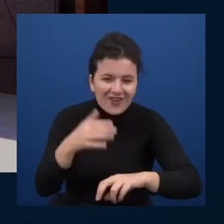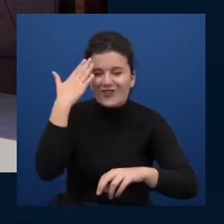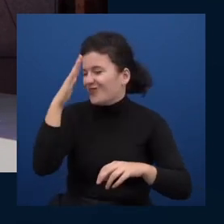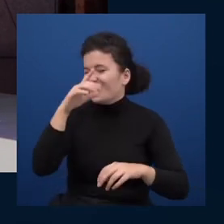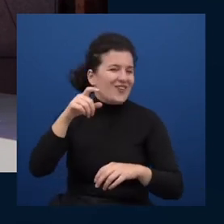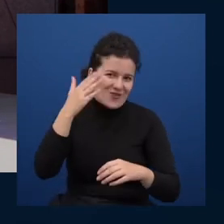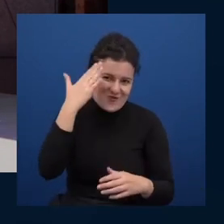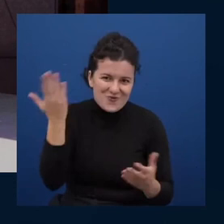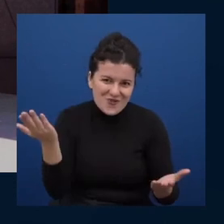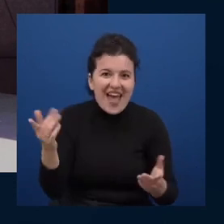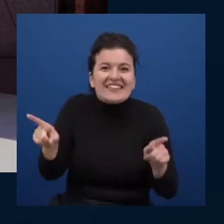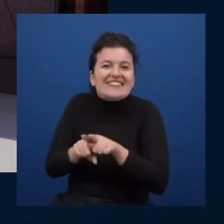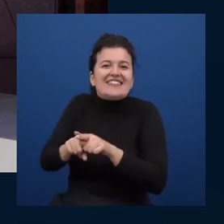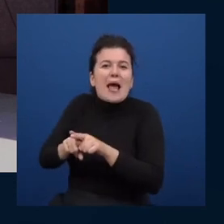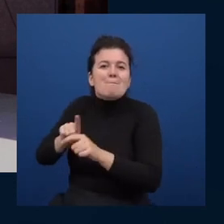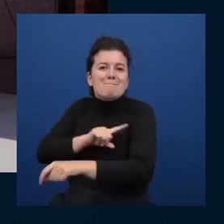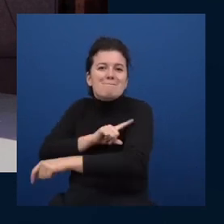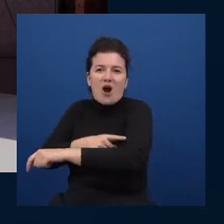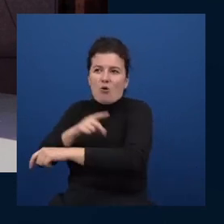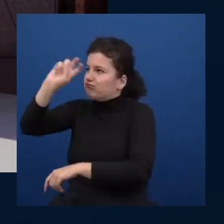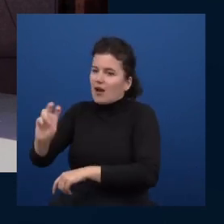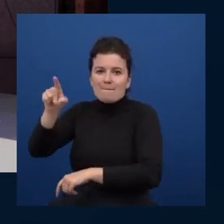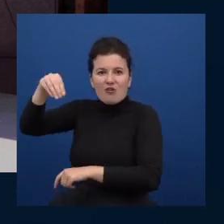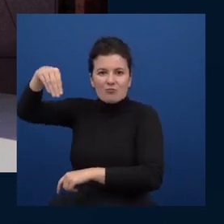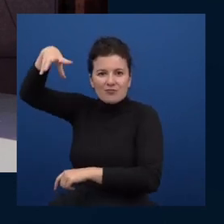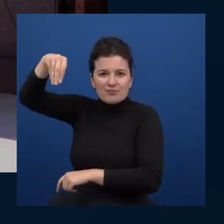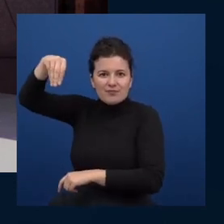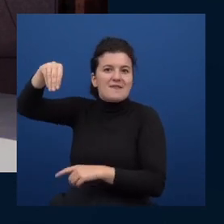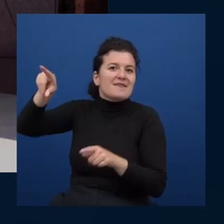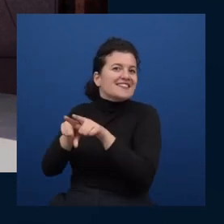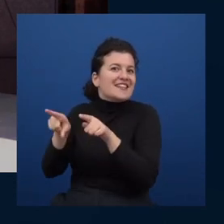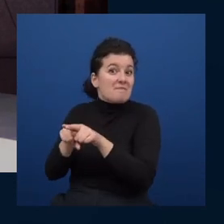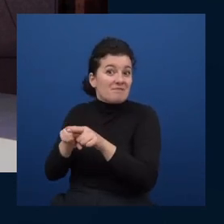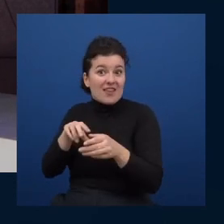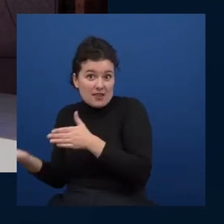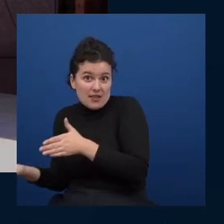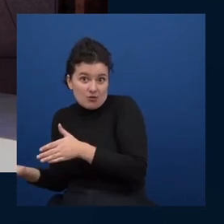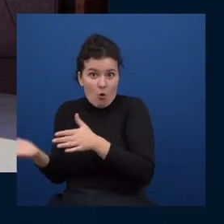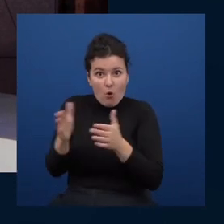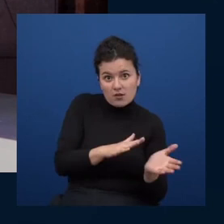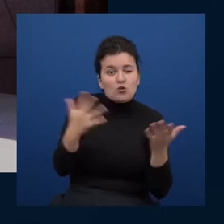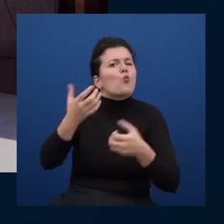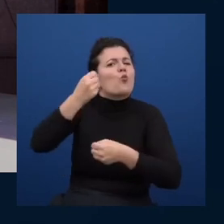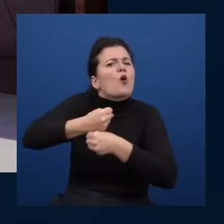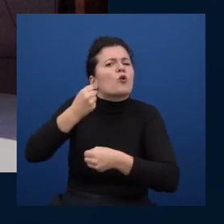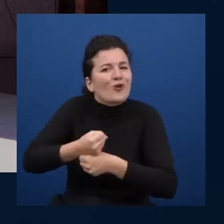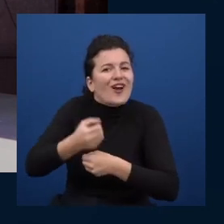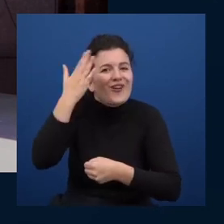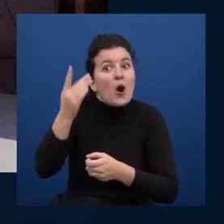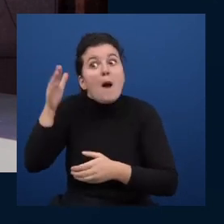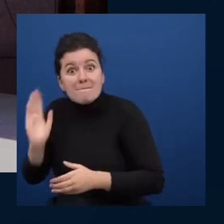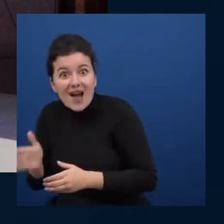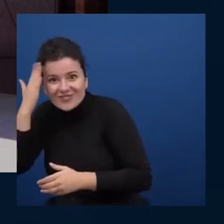what do you think that's that's good news for me because i know nothing about tires or engines well you're a very good uber rider then